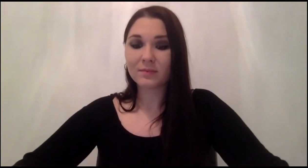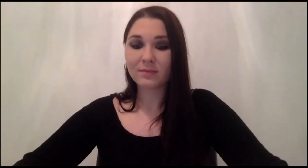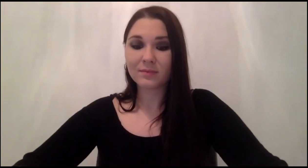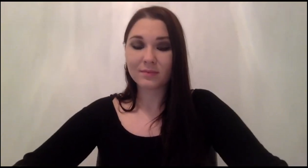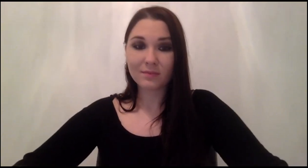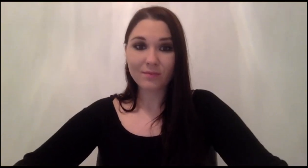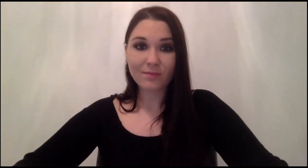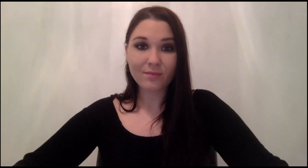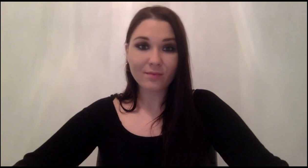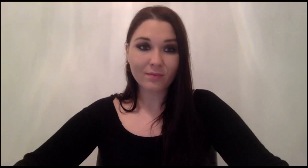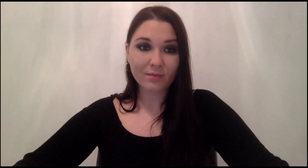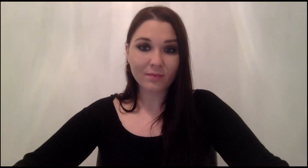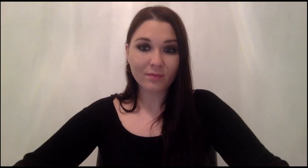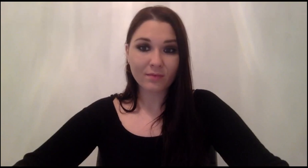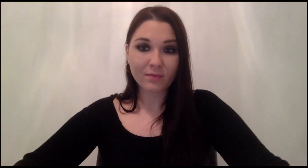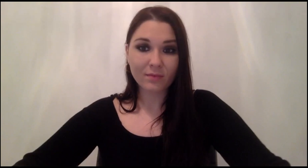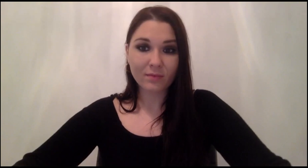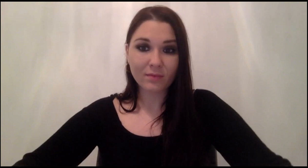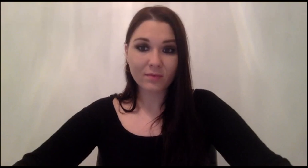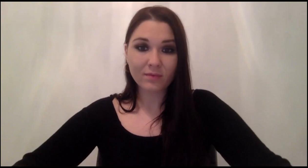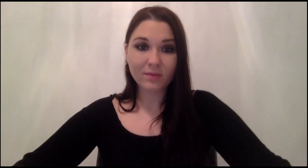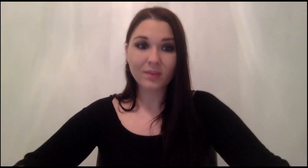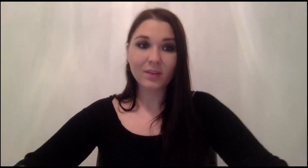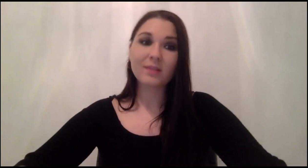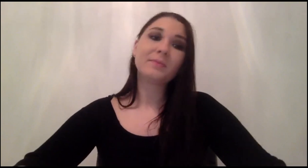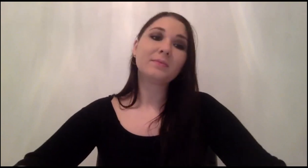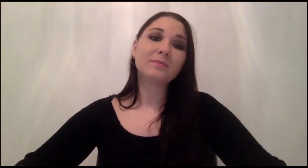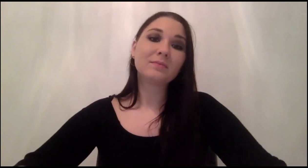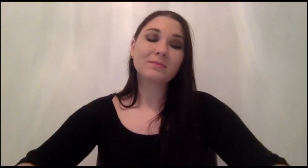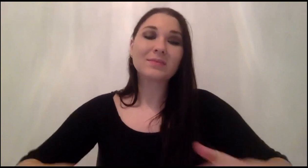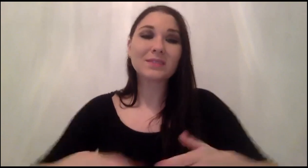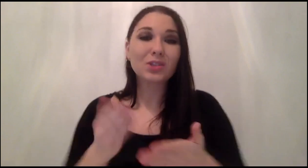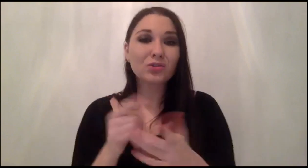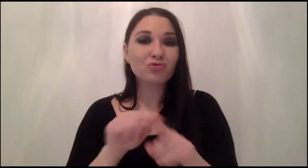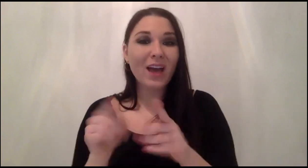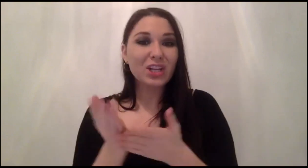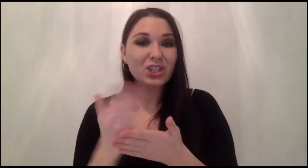oh um trying to share my screen